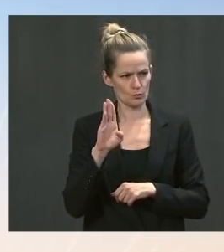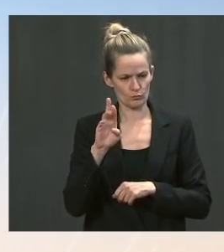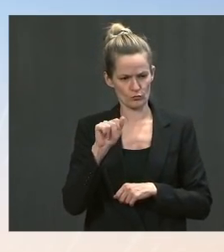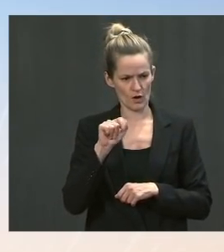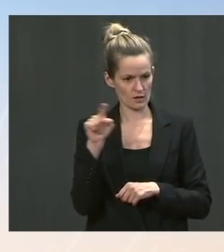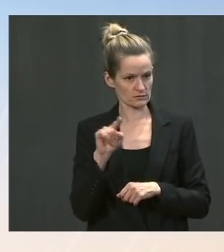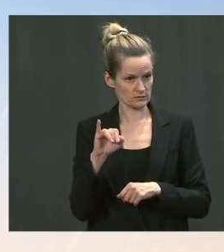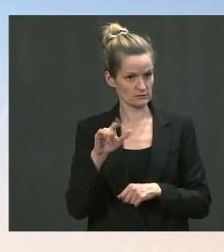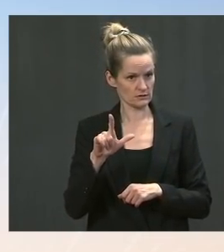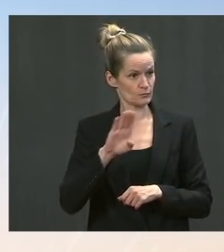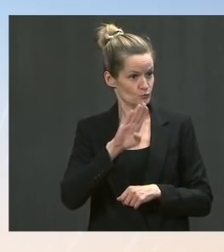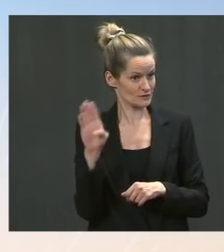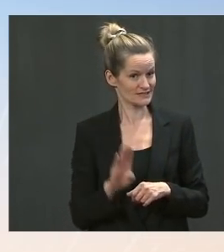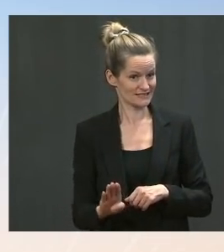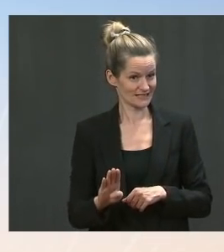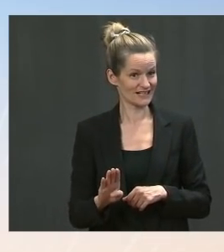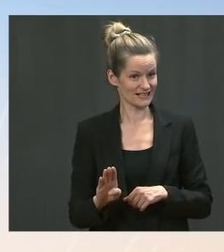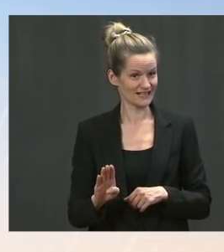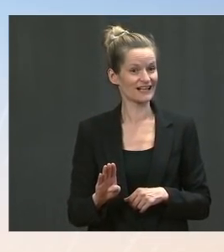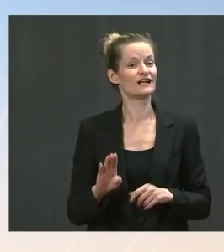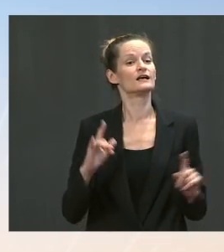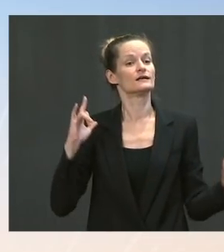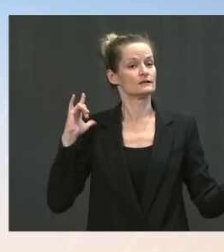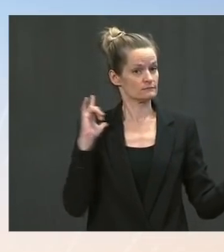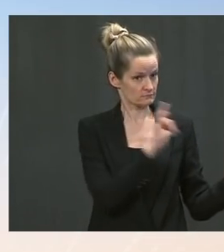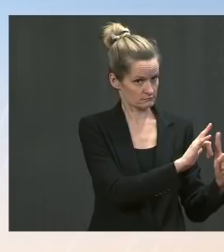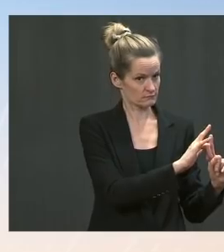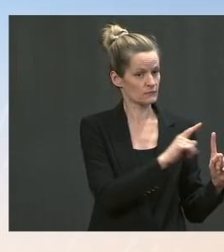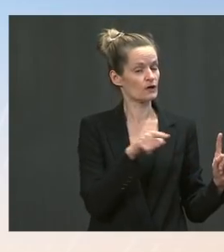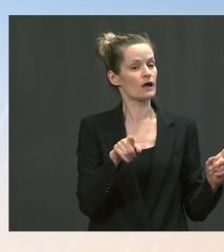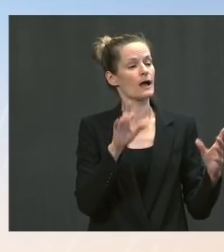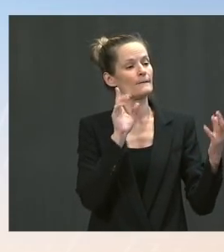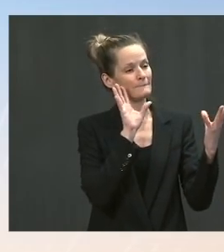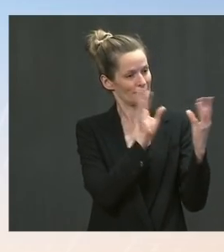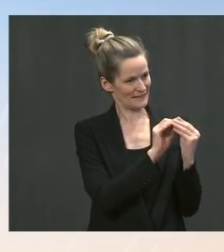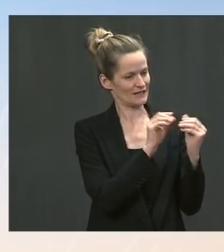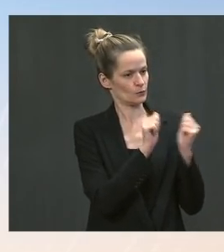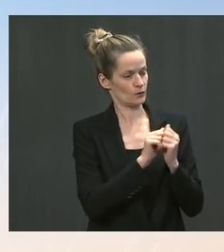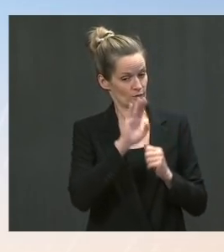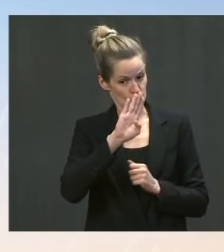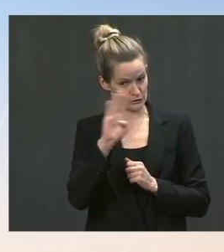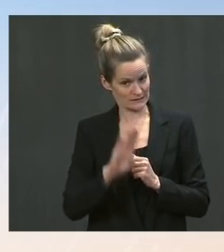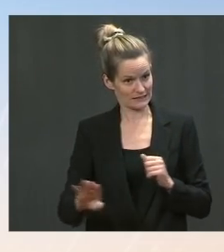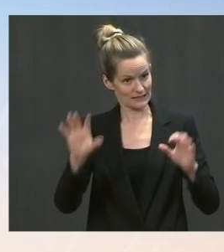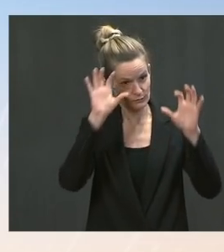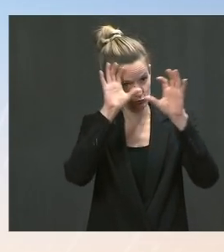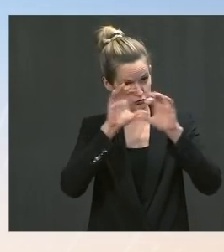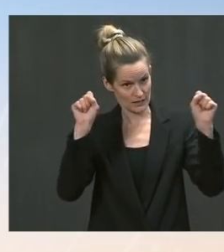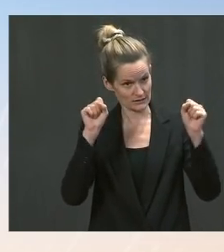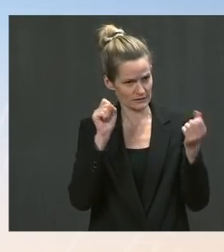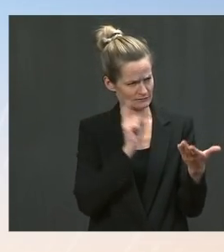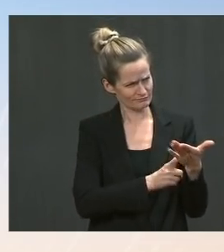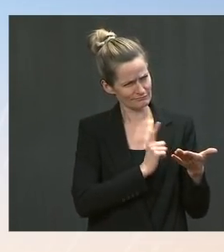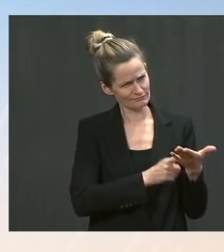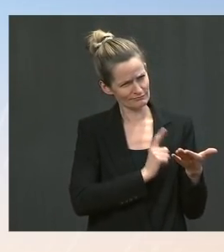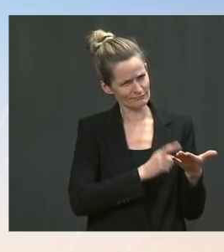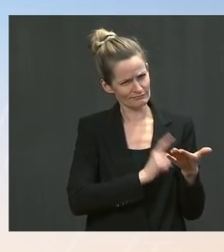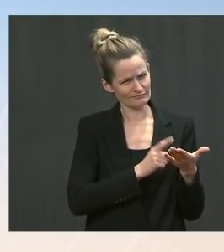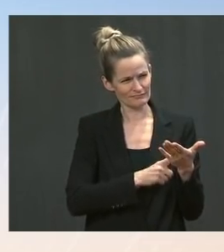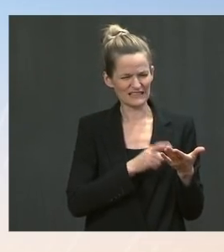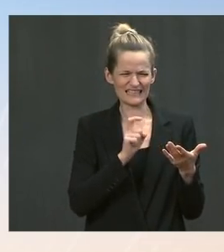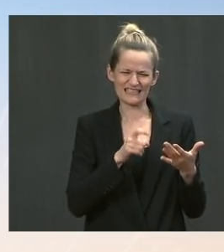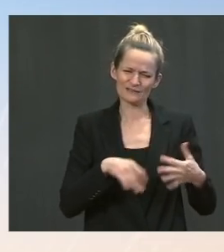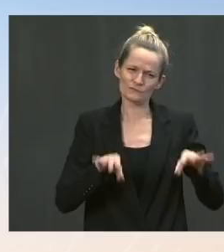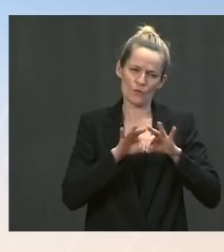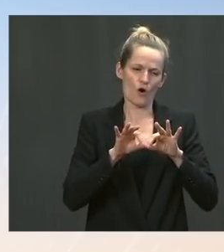Bolsonaro. He reiterated that the U.S.-Brazil partnership is one of our most important relationships in the hemisphere. As the hemisphere's two